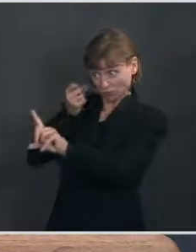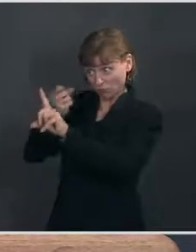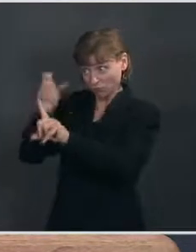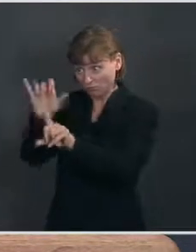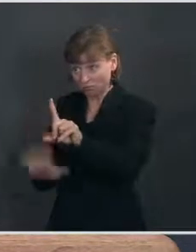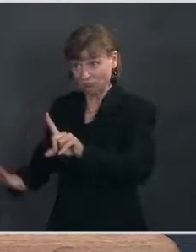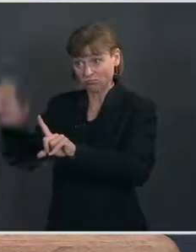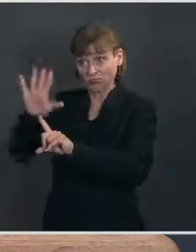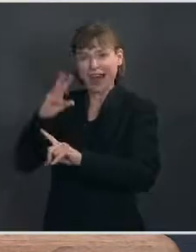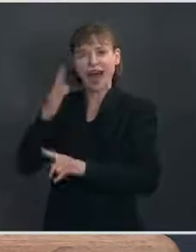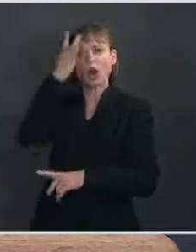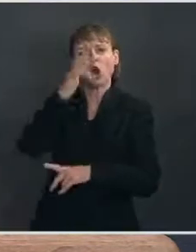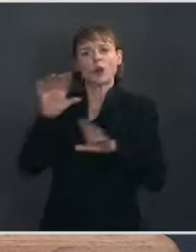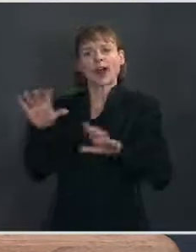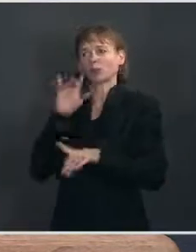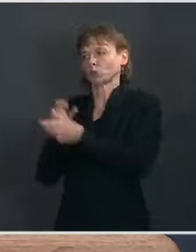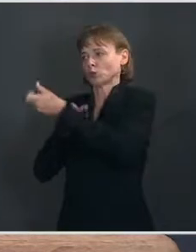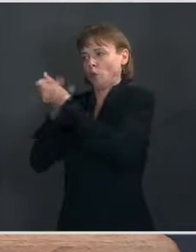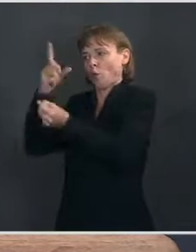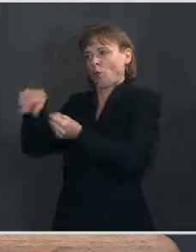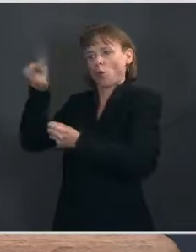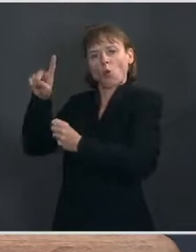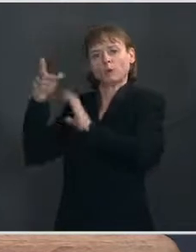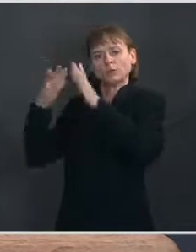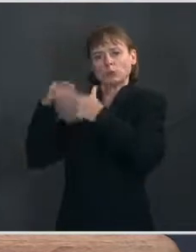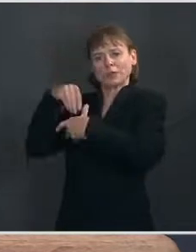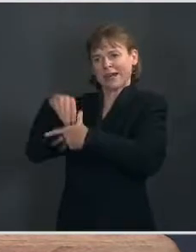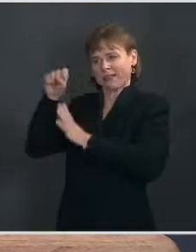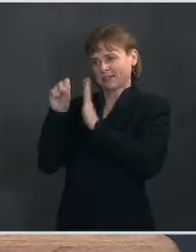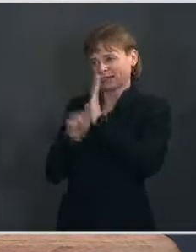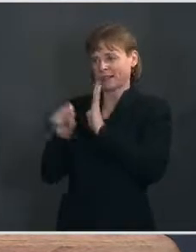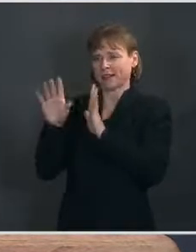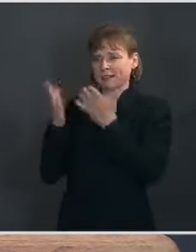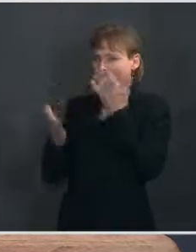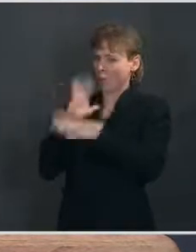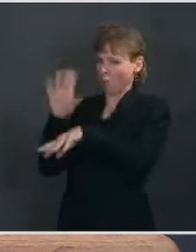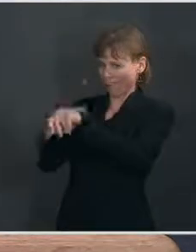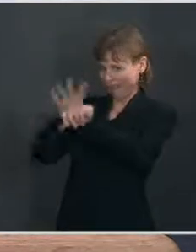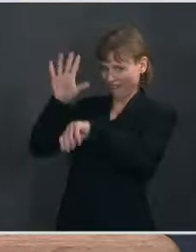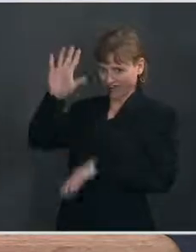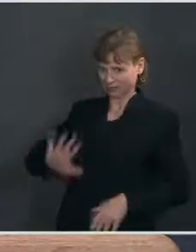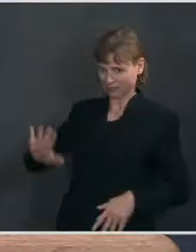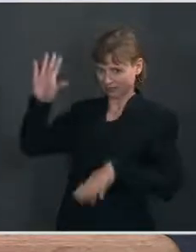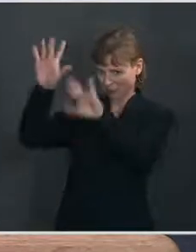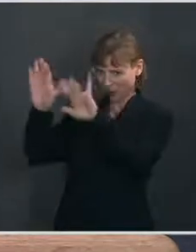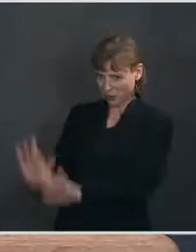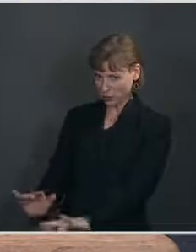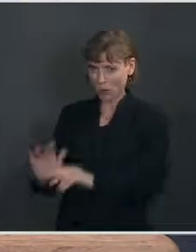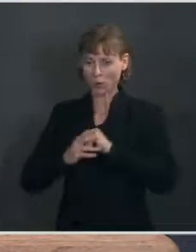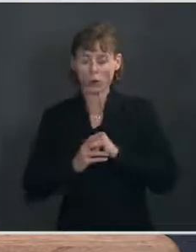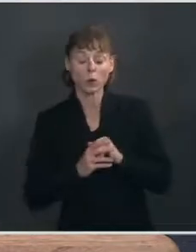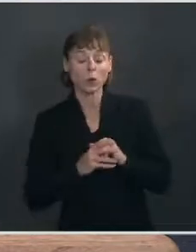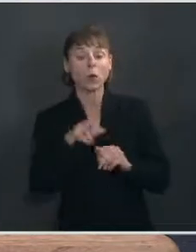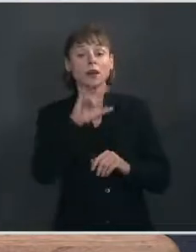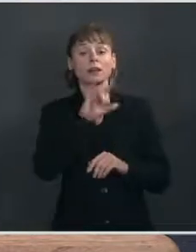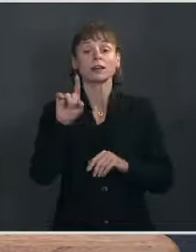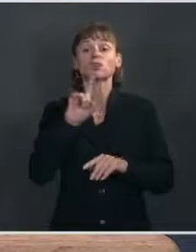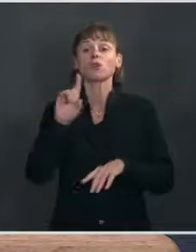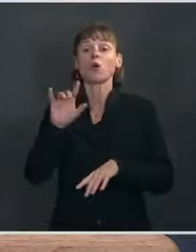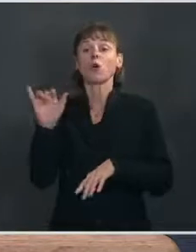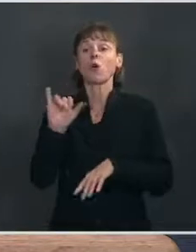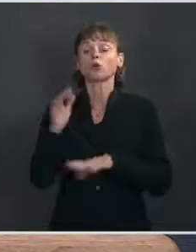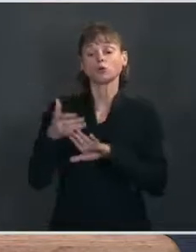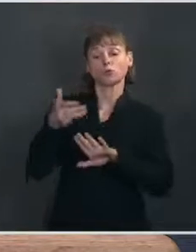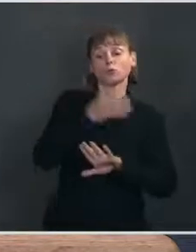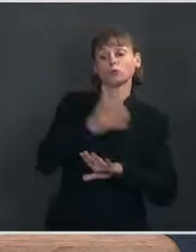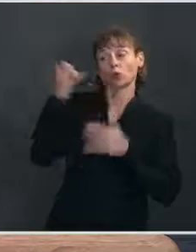to support communities across many states likely to be affected. Liz also proactively called governors of states in the storm's path